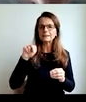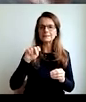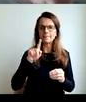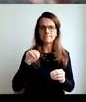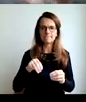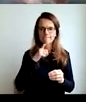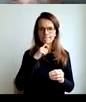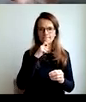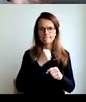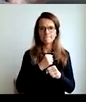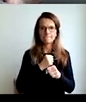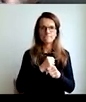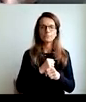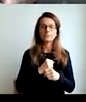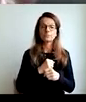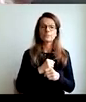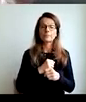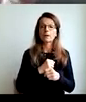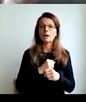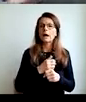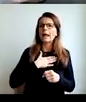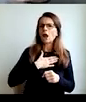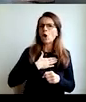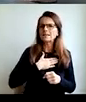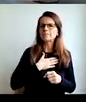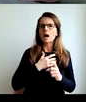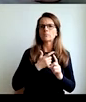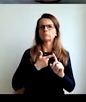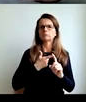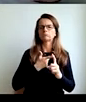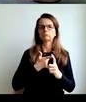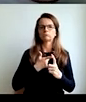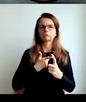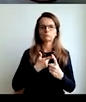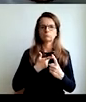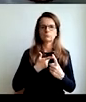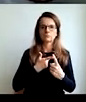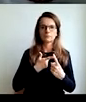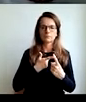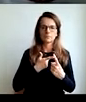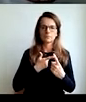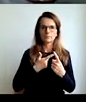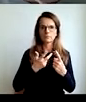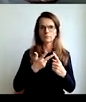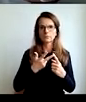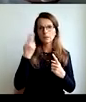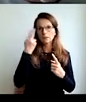puritanism, hard work, ego, egoism.